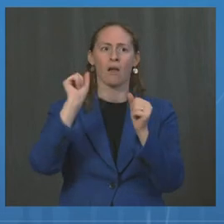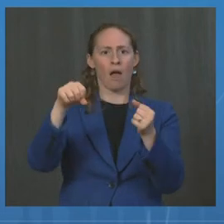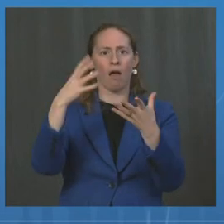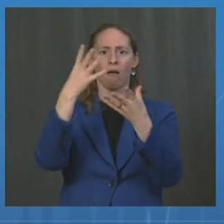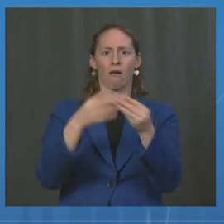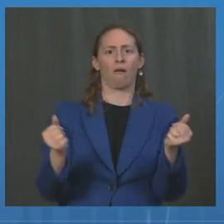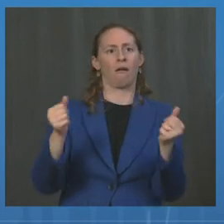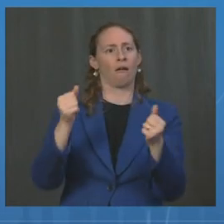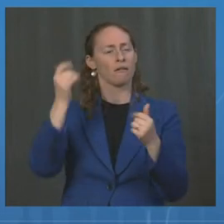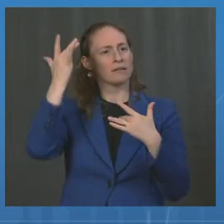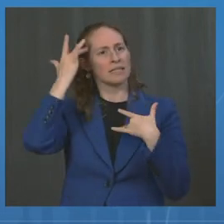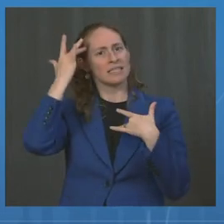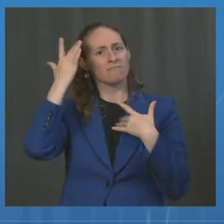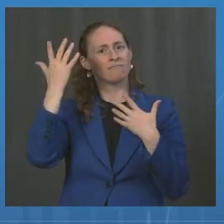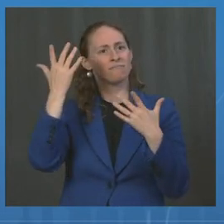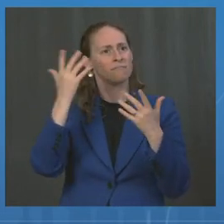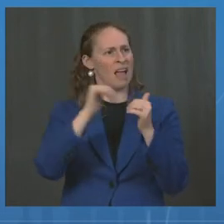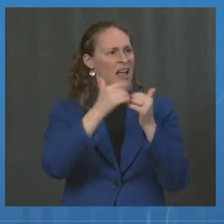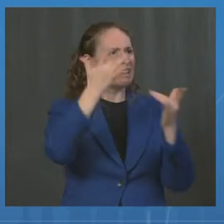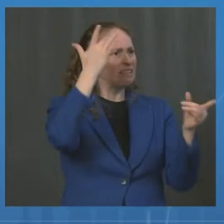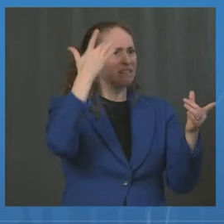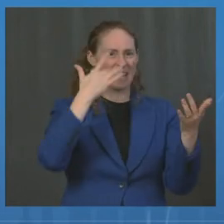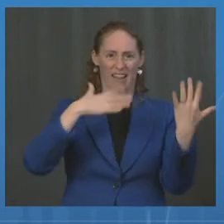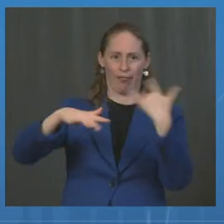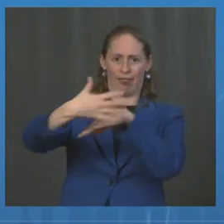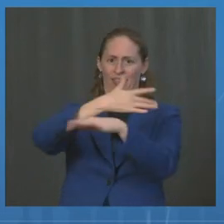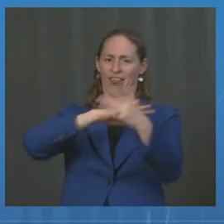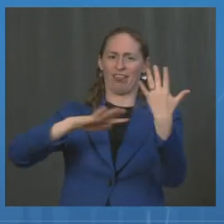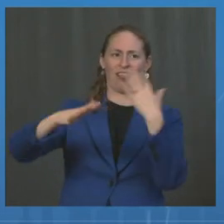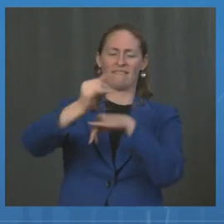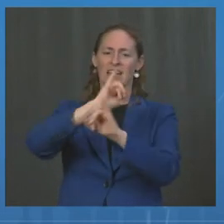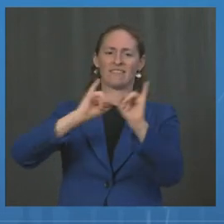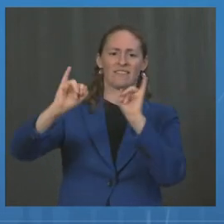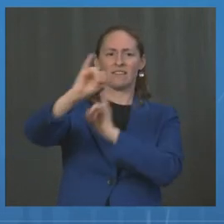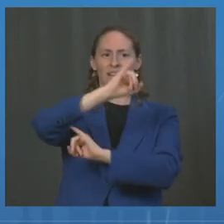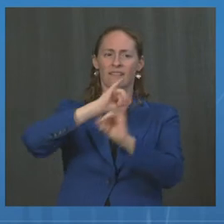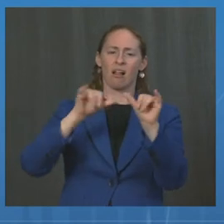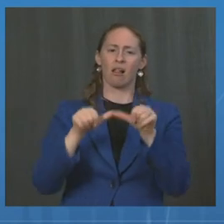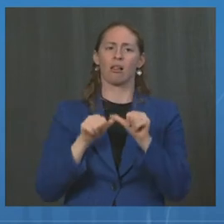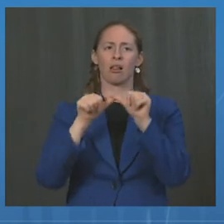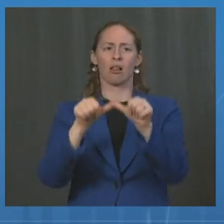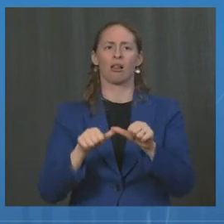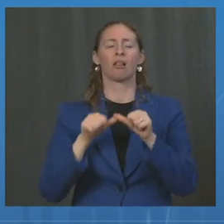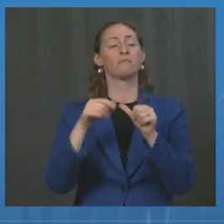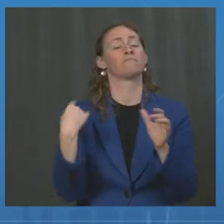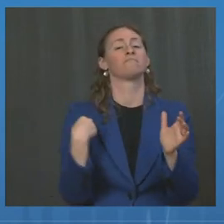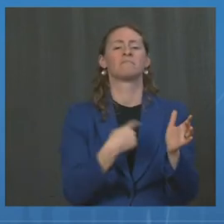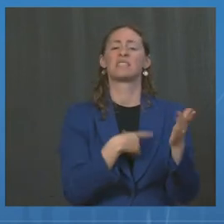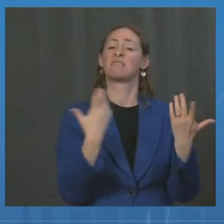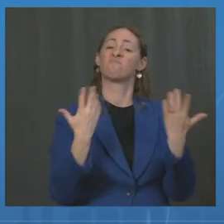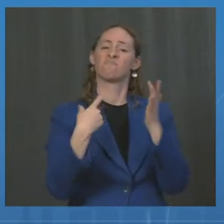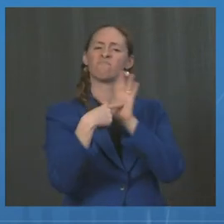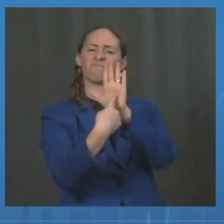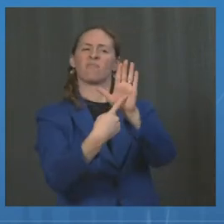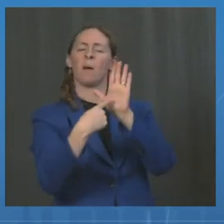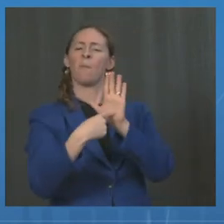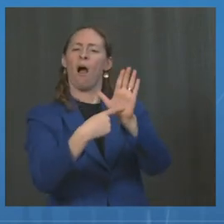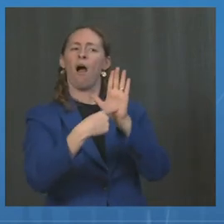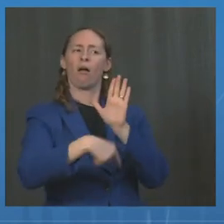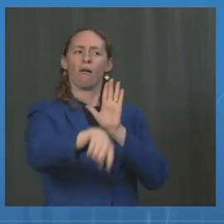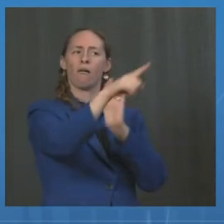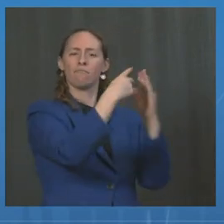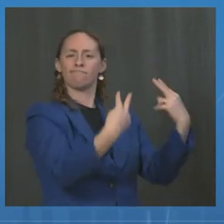And that's the reason why the United States is setting the example, as Jeff had mentioned. You know, we have given